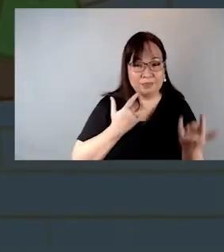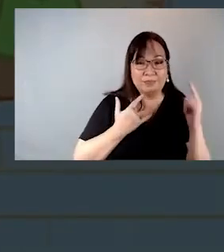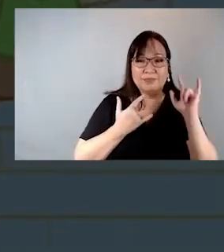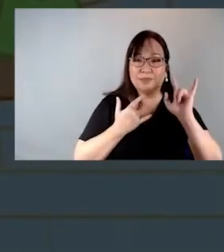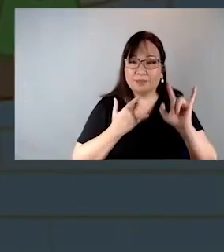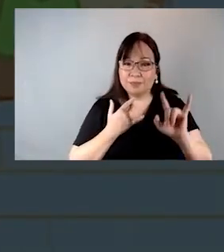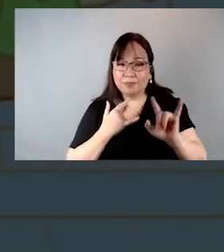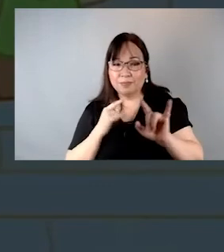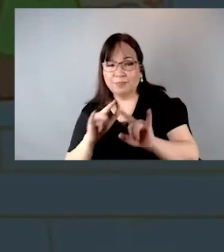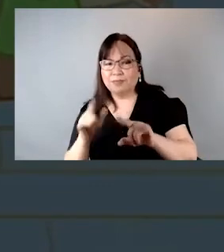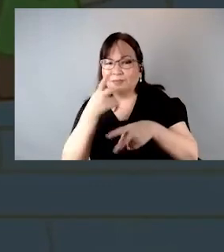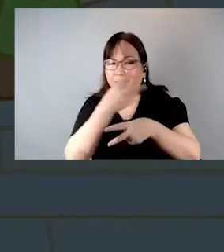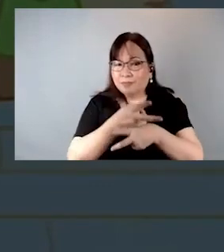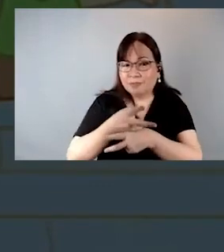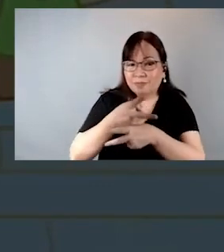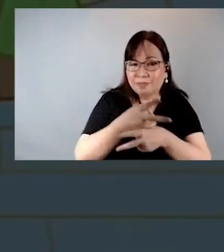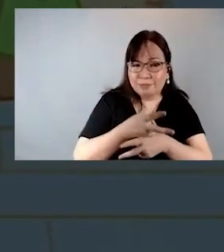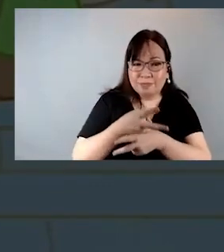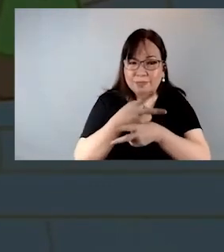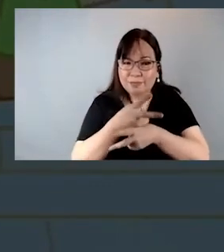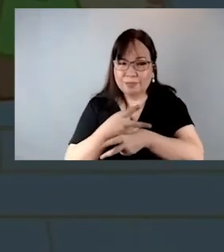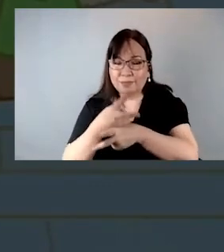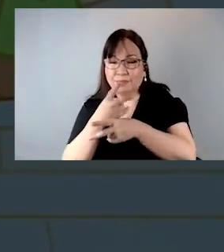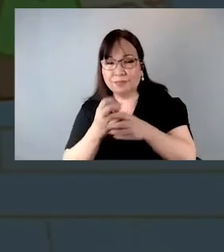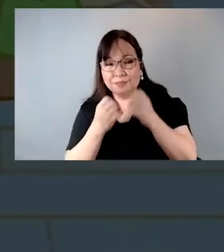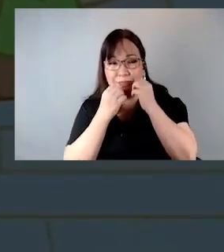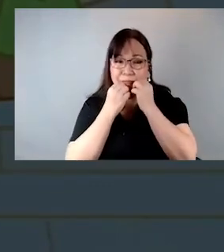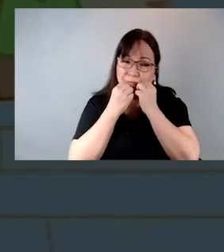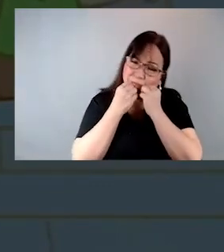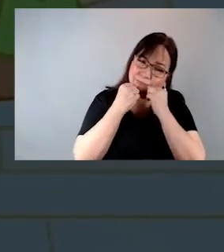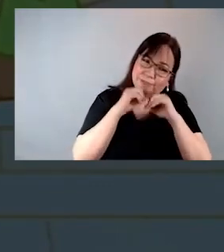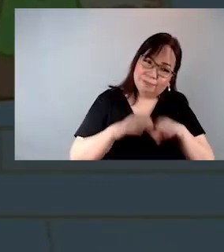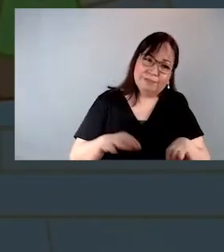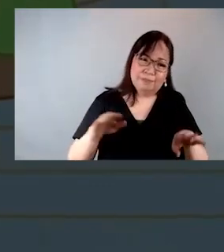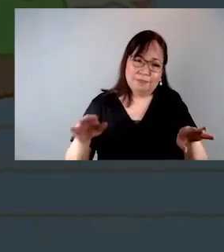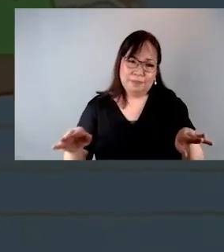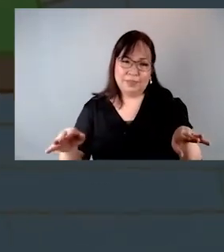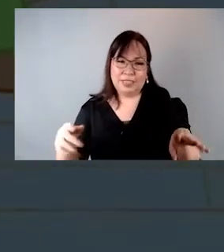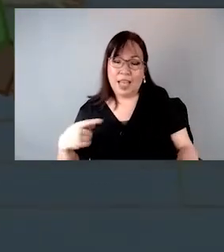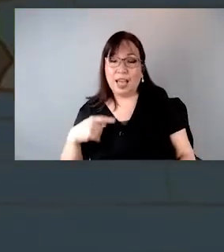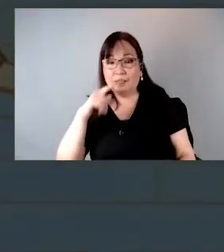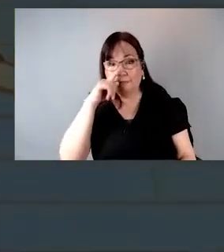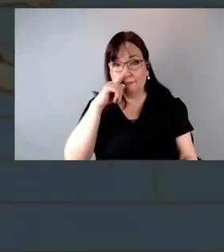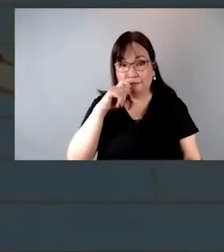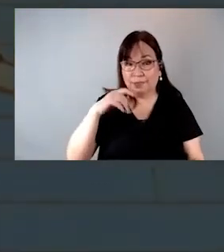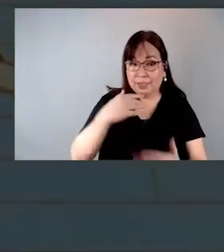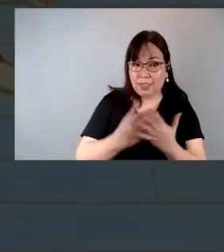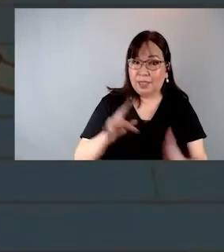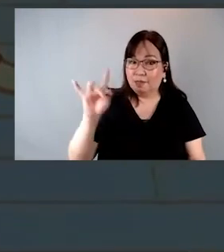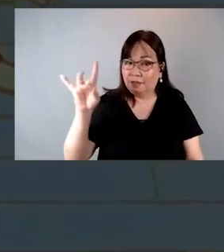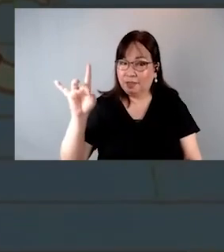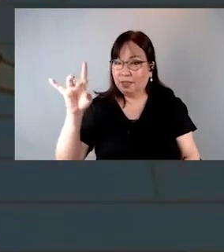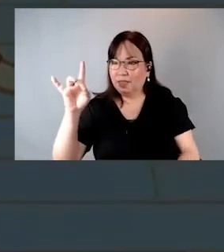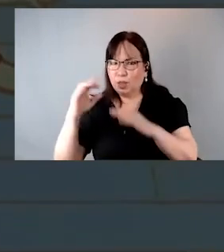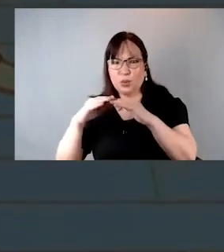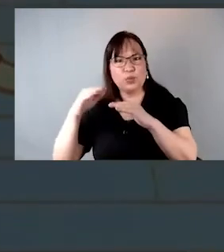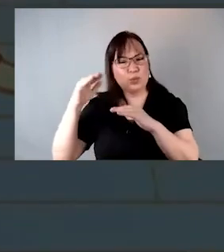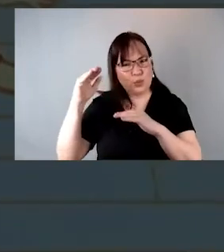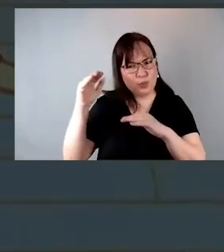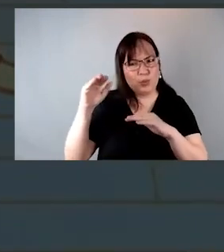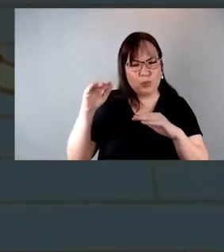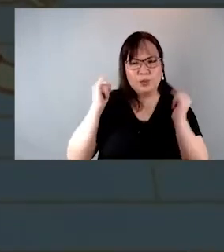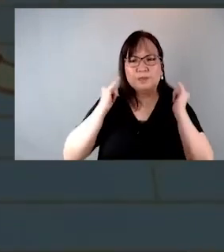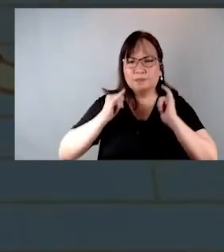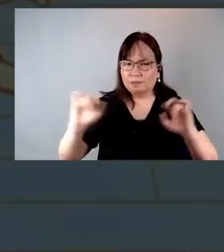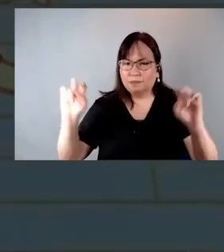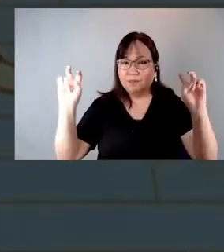alagaan at kinakalinga. May mga bata rin labing walong